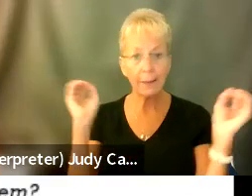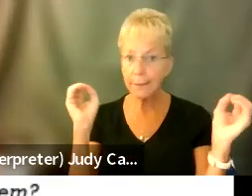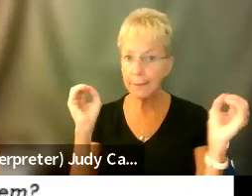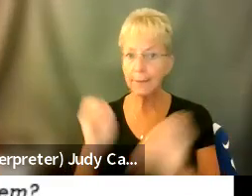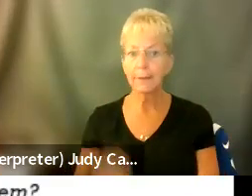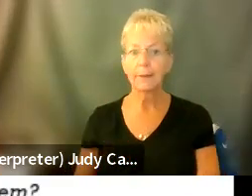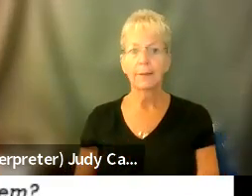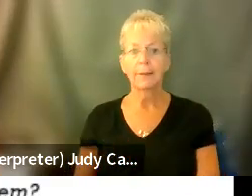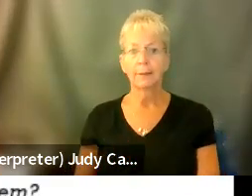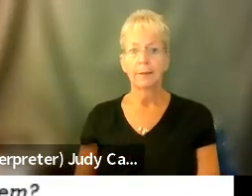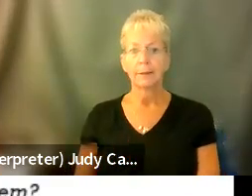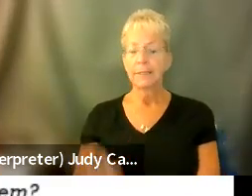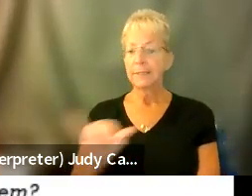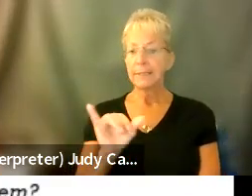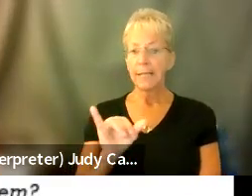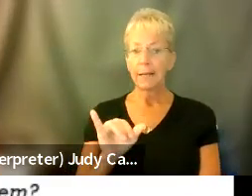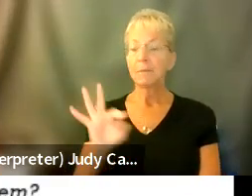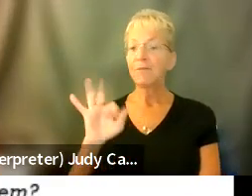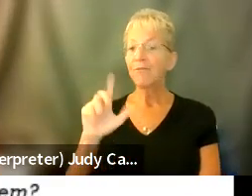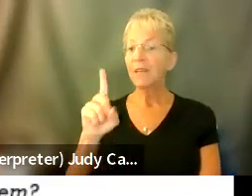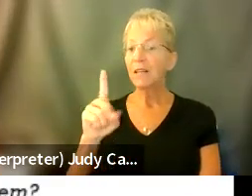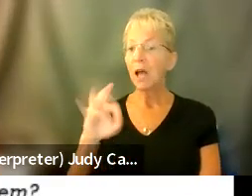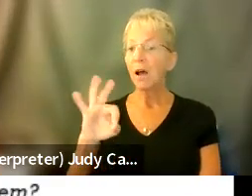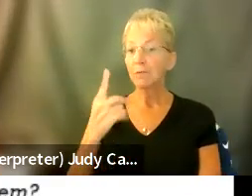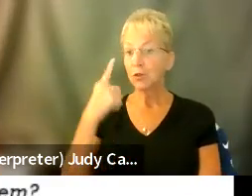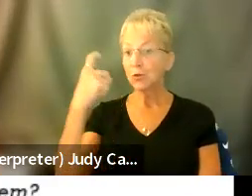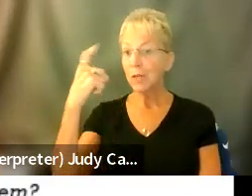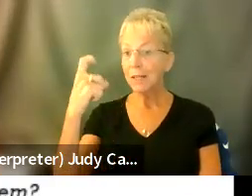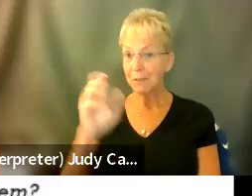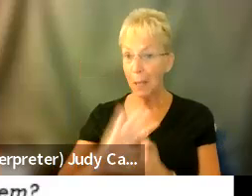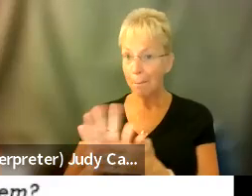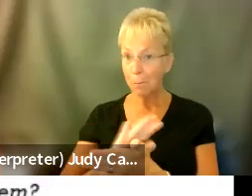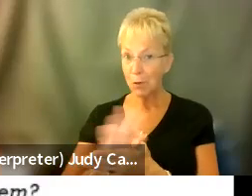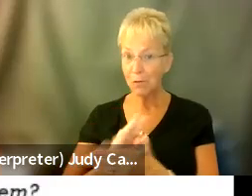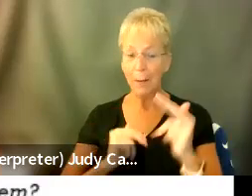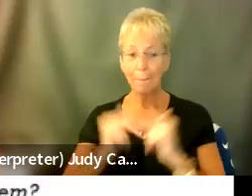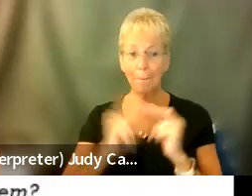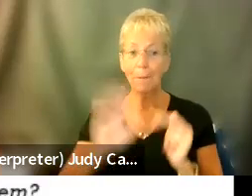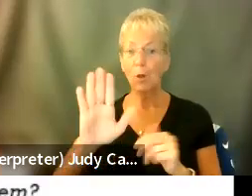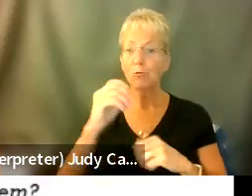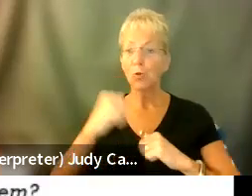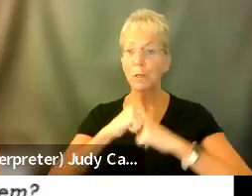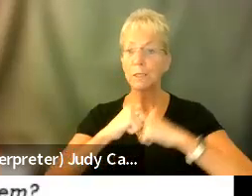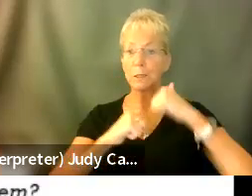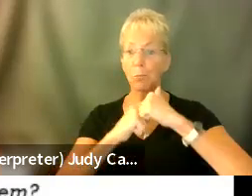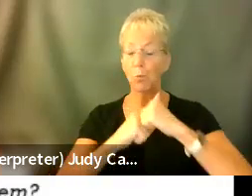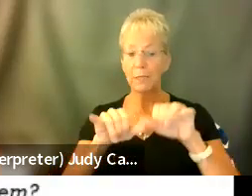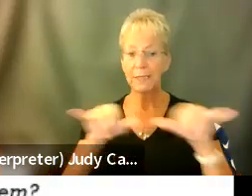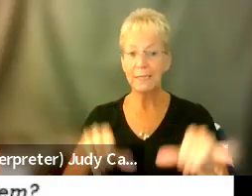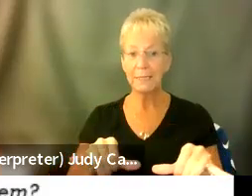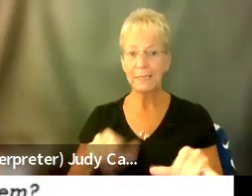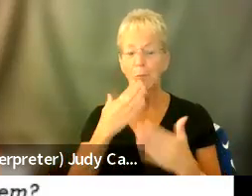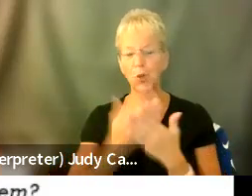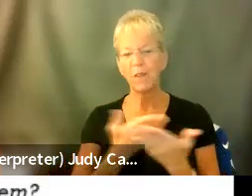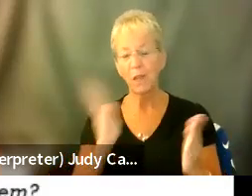Just like in the field of dreams, build your support system. Good things will follow. And I know that's cheesy,